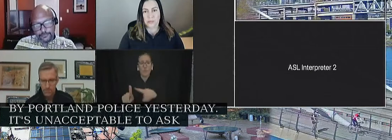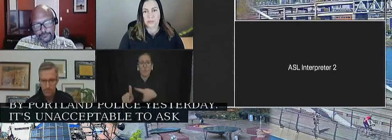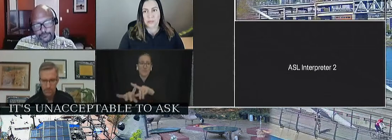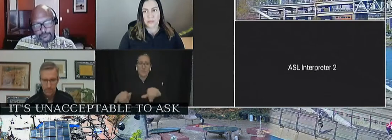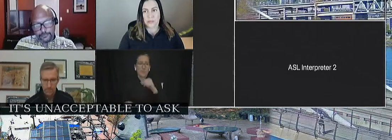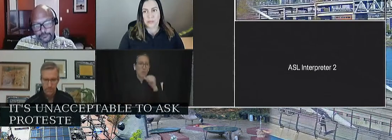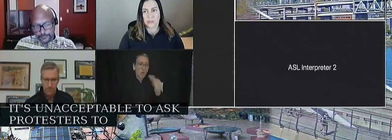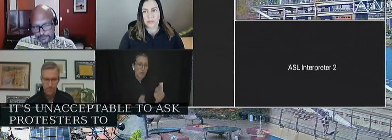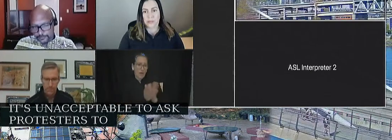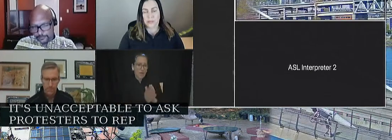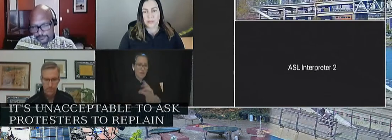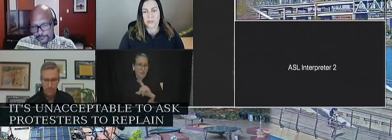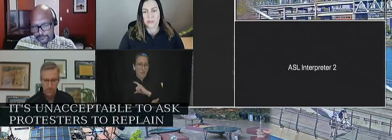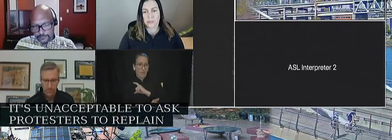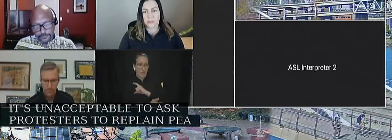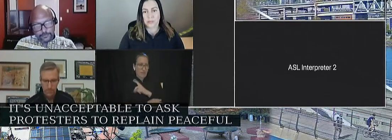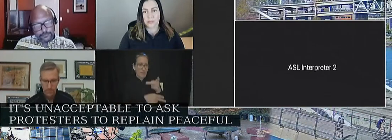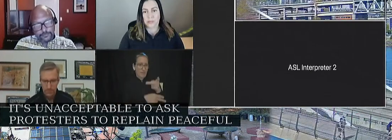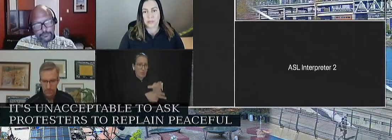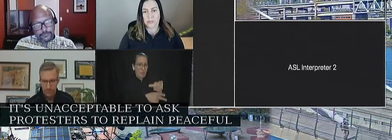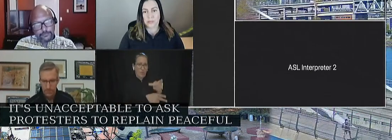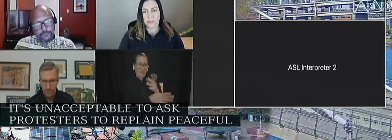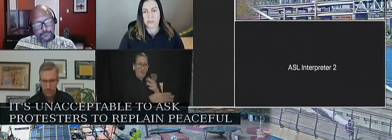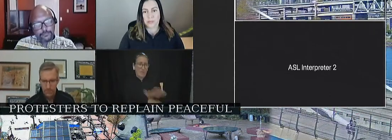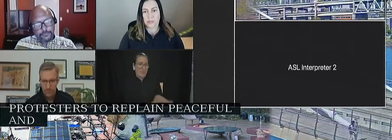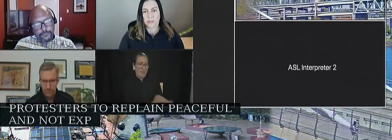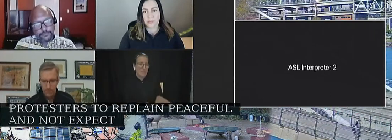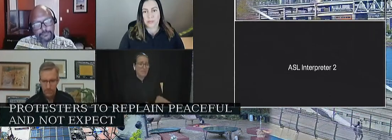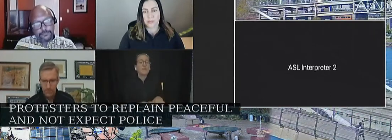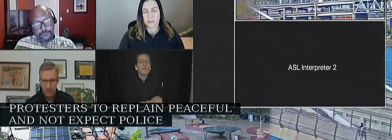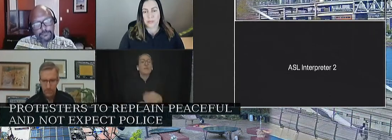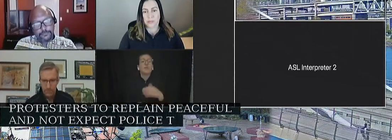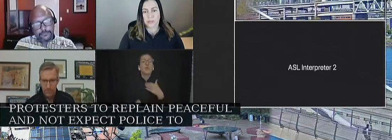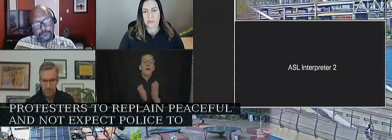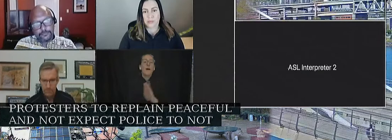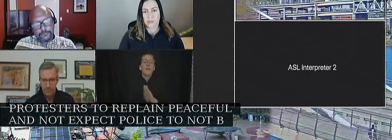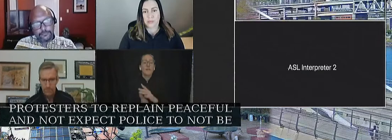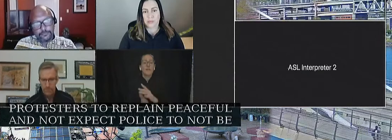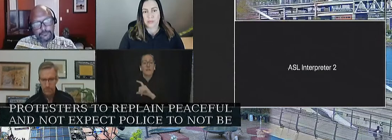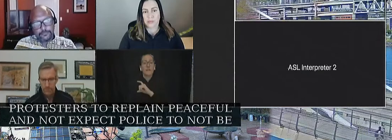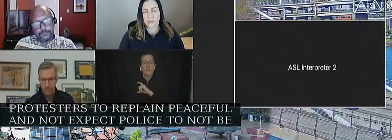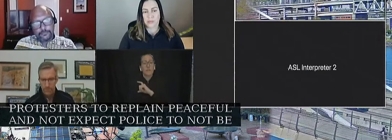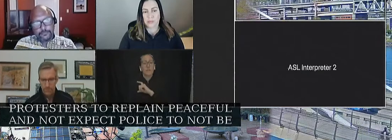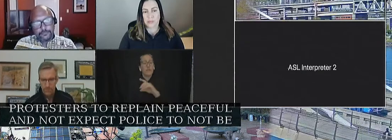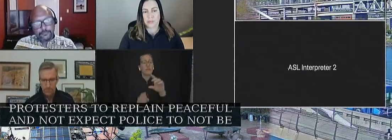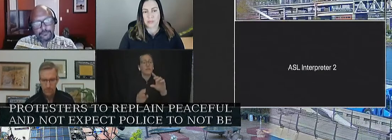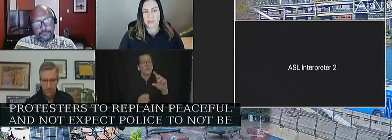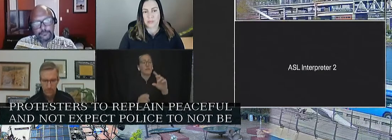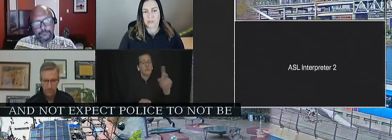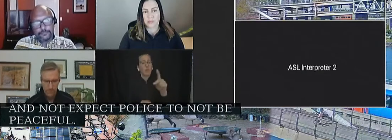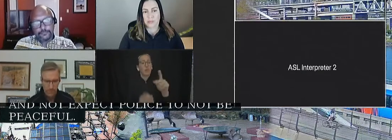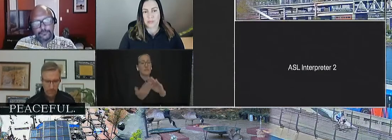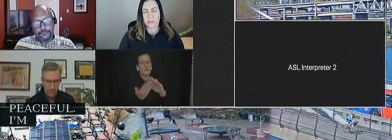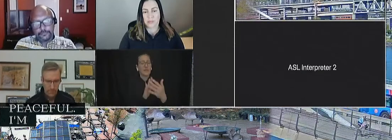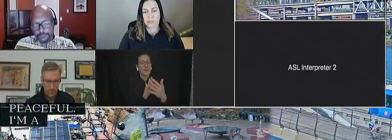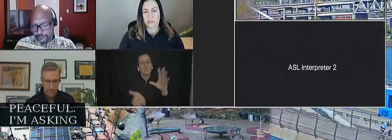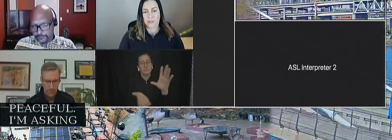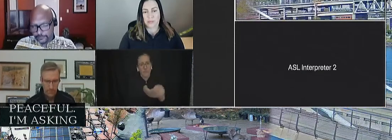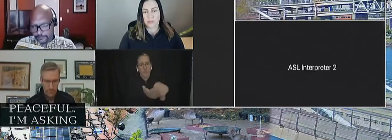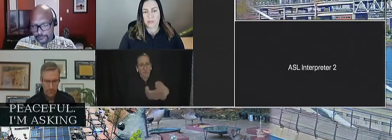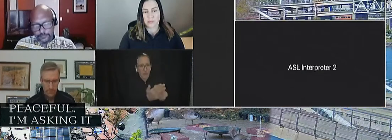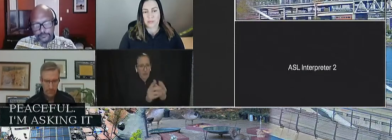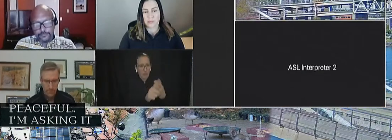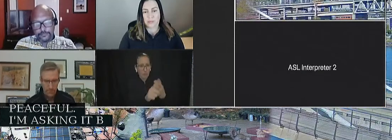Portlanders. I'm asking that the city divest funding from Portland Police Bureau and that that money be reinvested in communities, especially